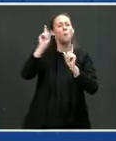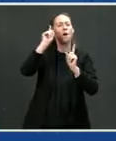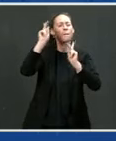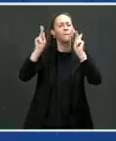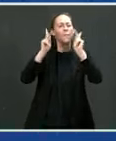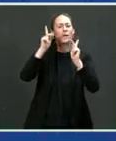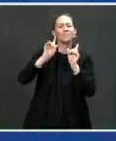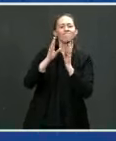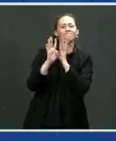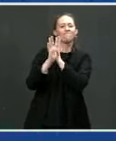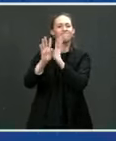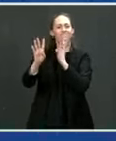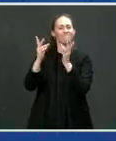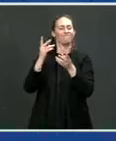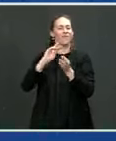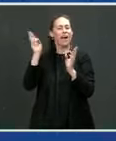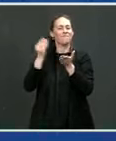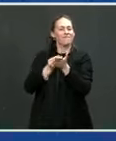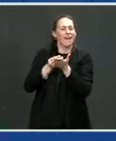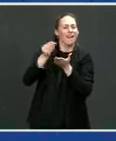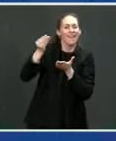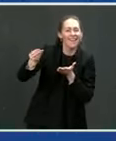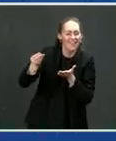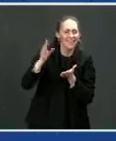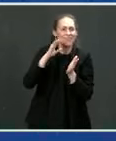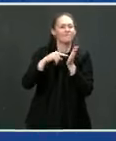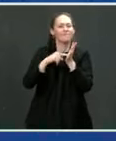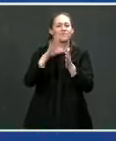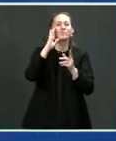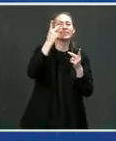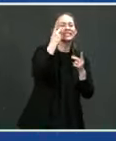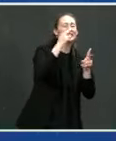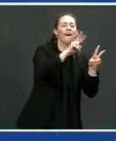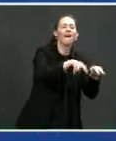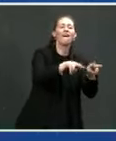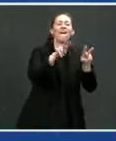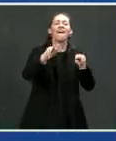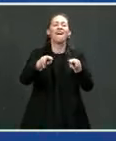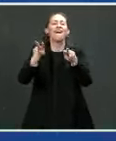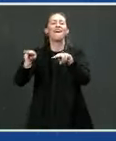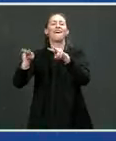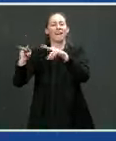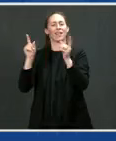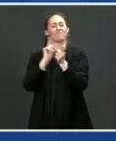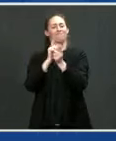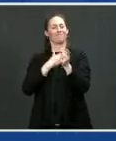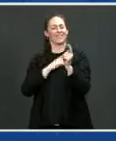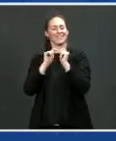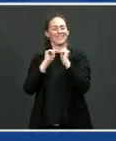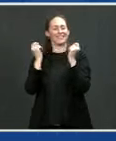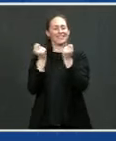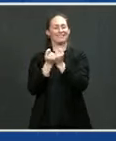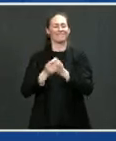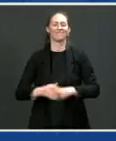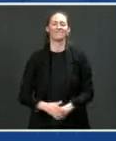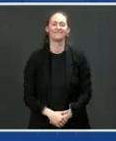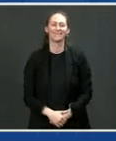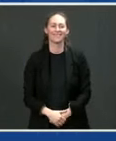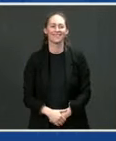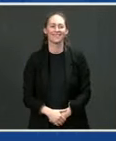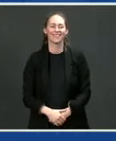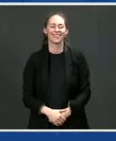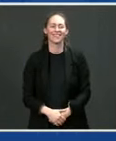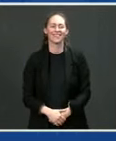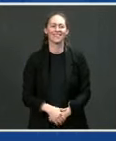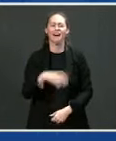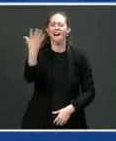And along the way, you're going to get to meet some great teammates of mine here at Proterra. Well, Mr. Chairman, let me just say something quickly